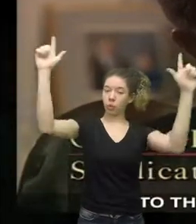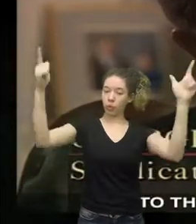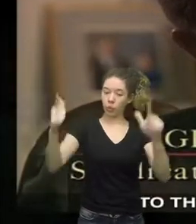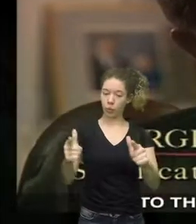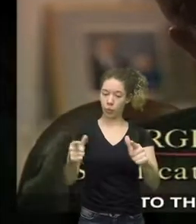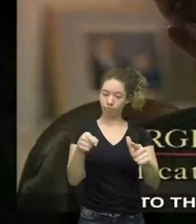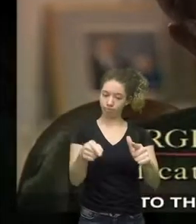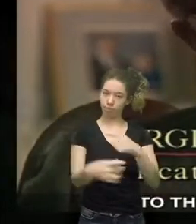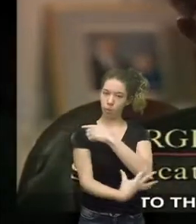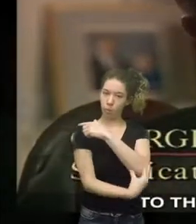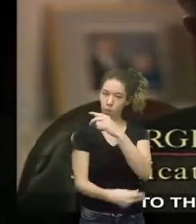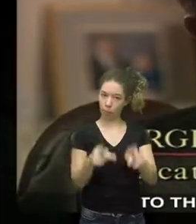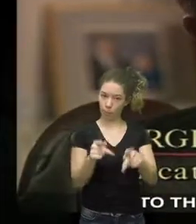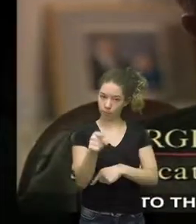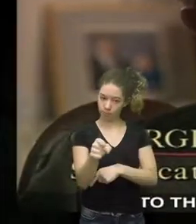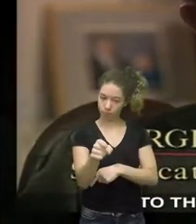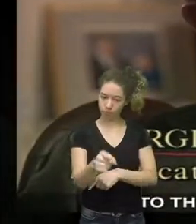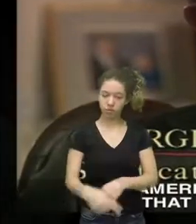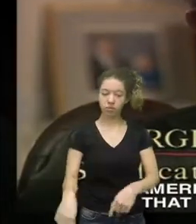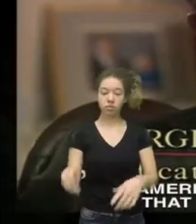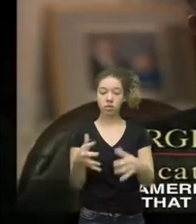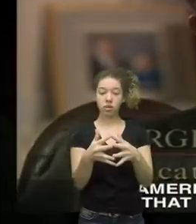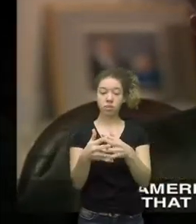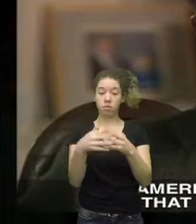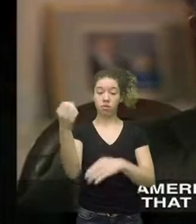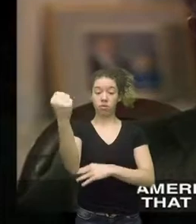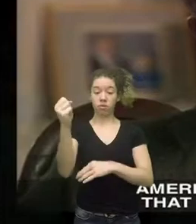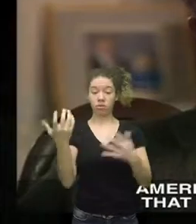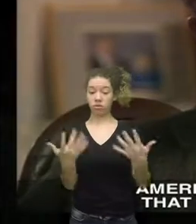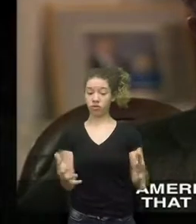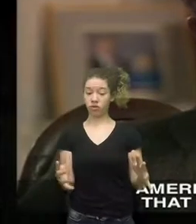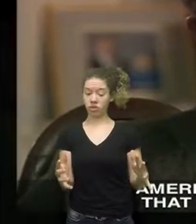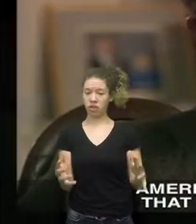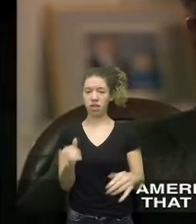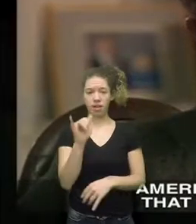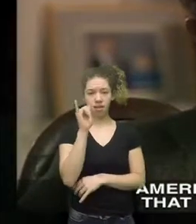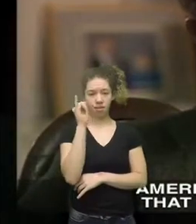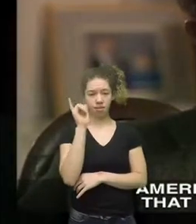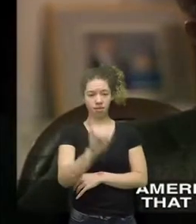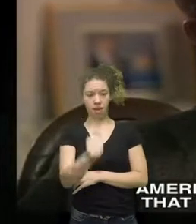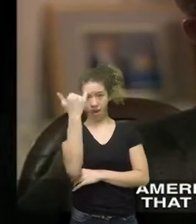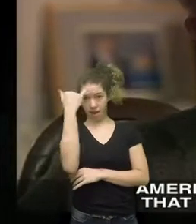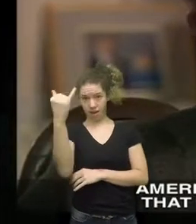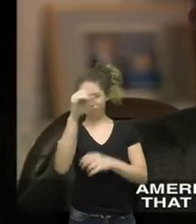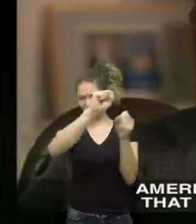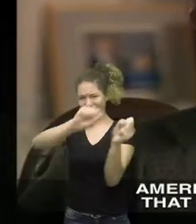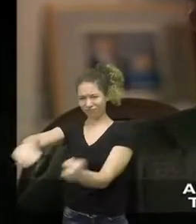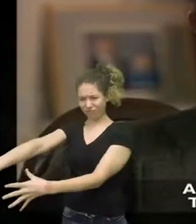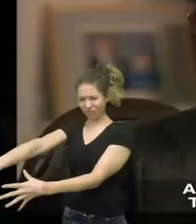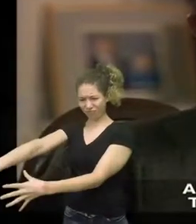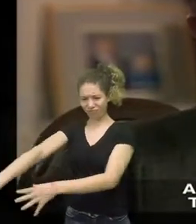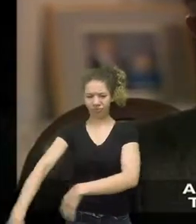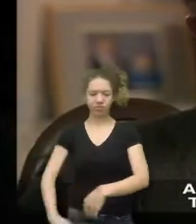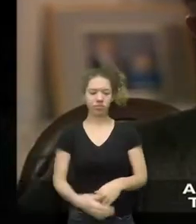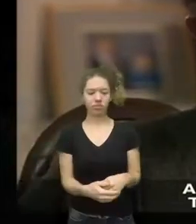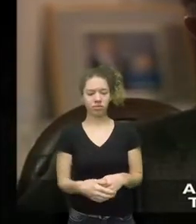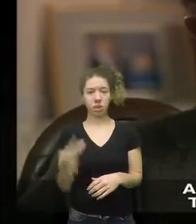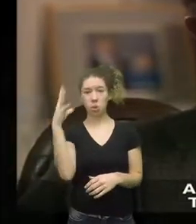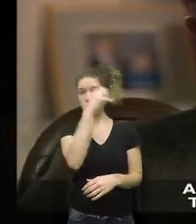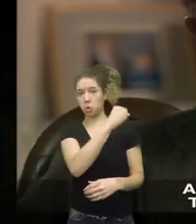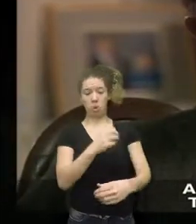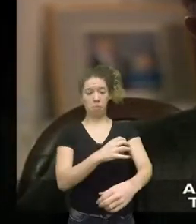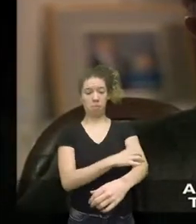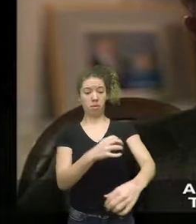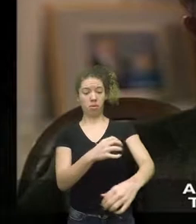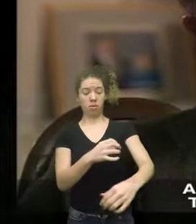to the bottom. At the end of the American revolutionary period, that idea was dead as a doornail. And the